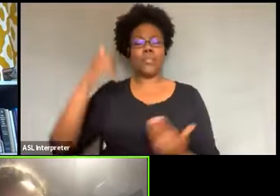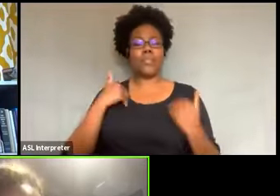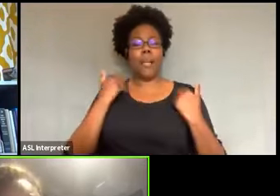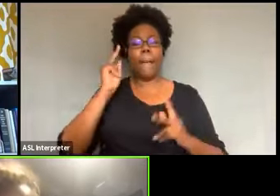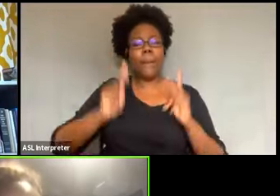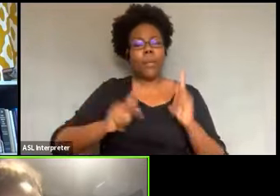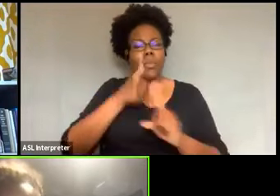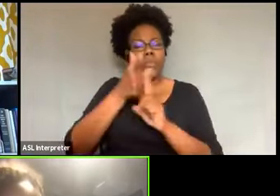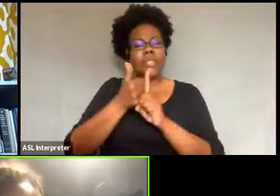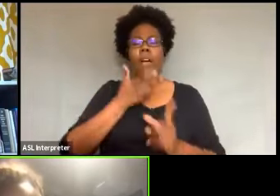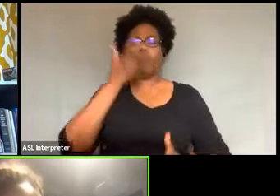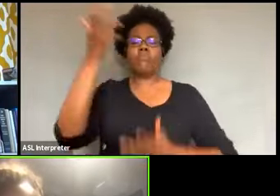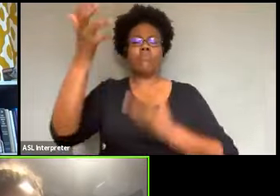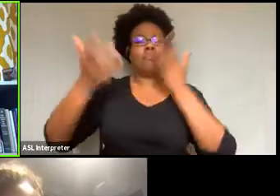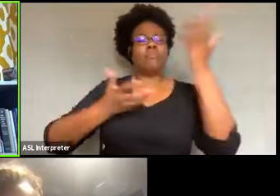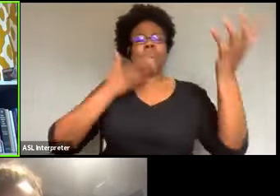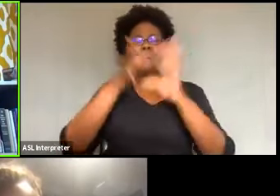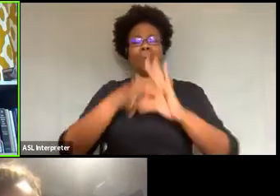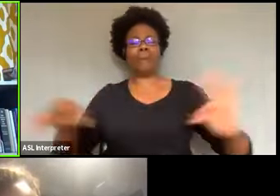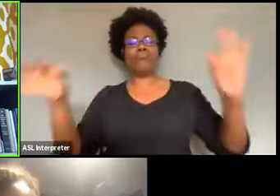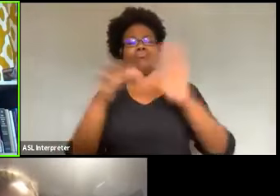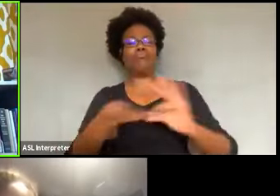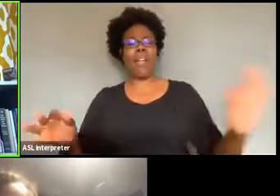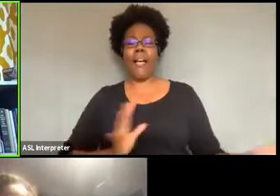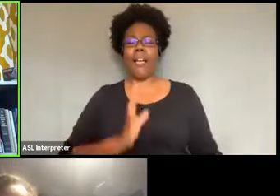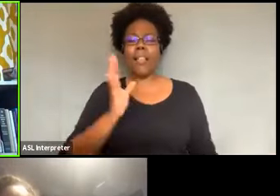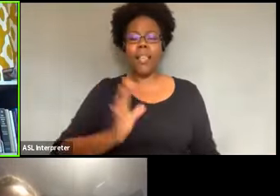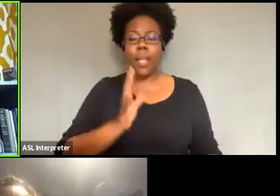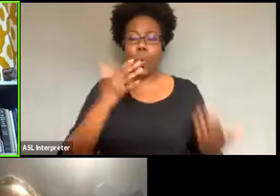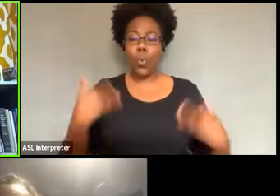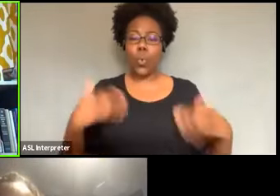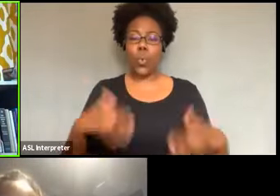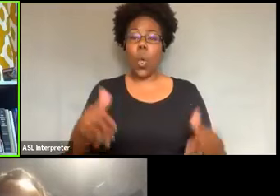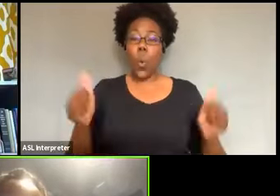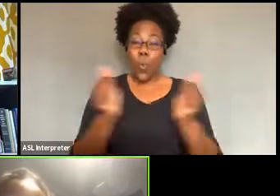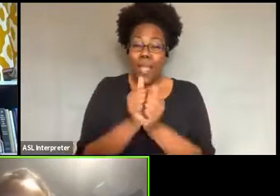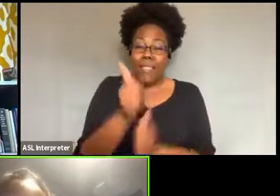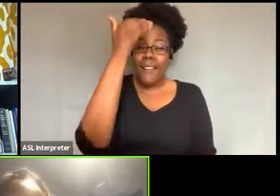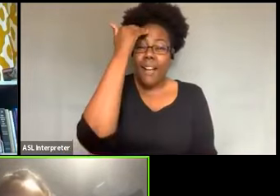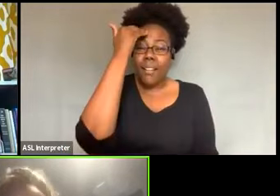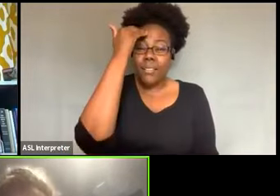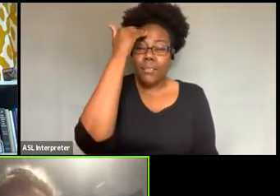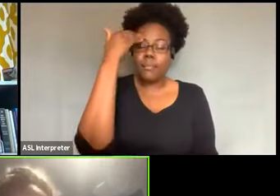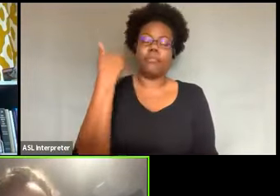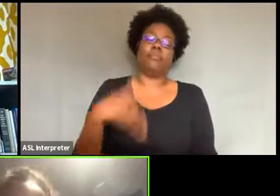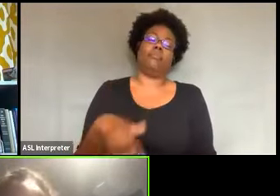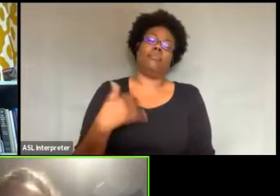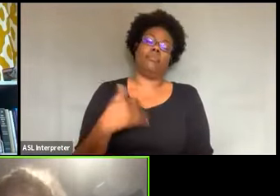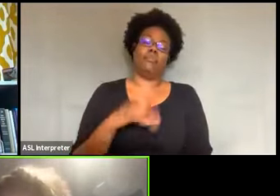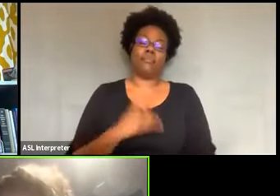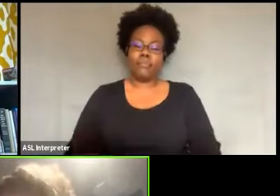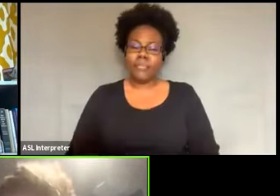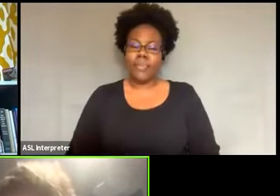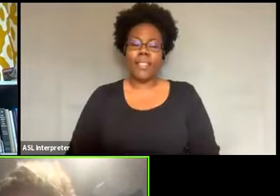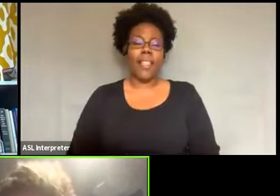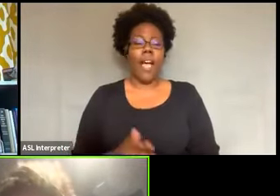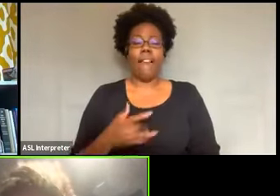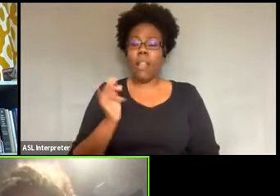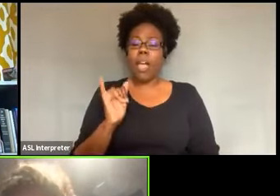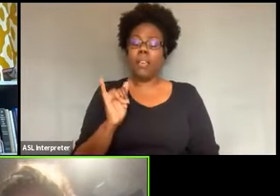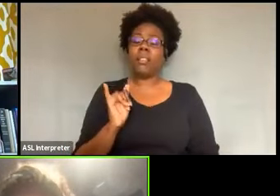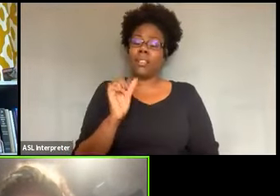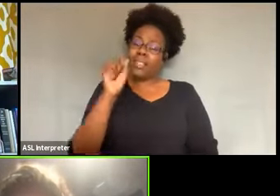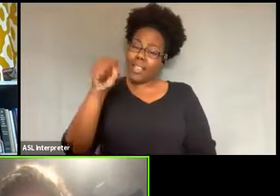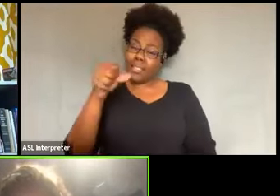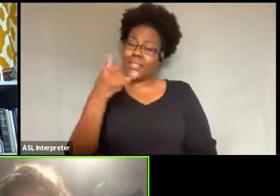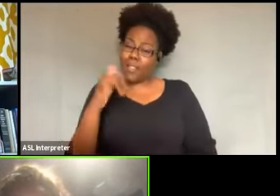with a consciousness. Right. And so I feel like there's, there's still work to be done. Now